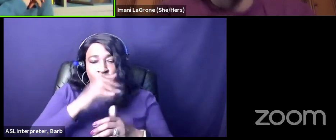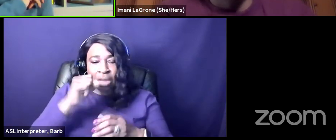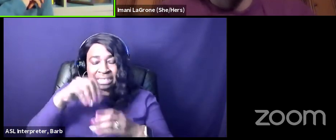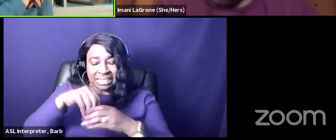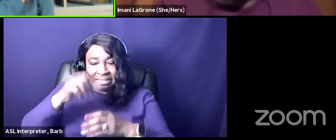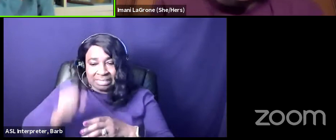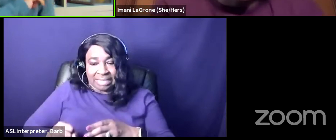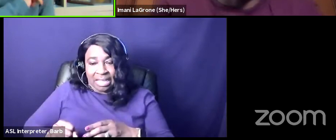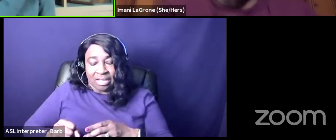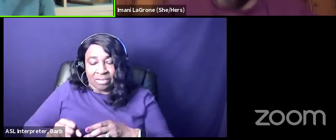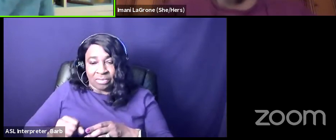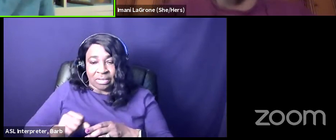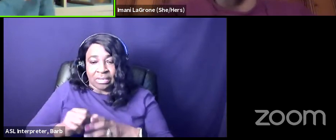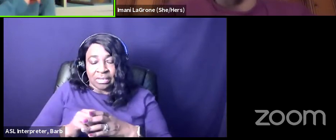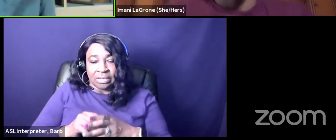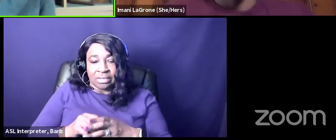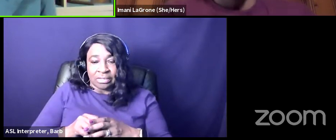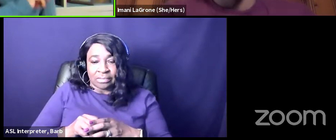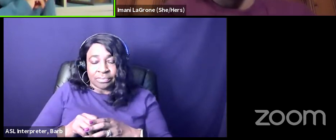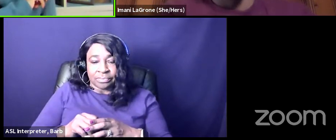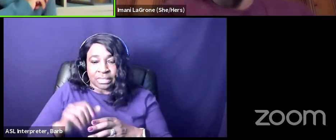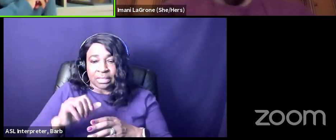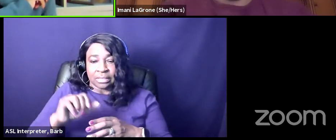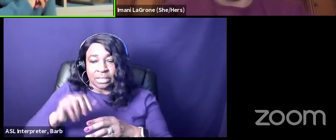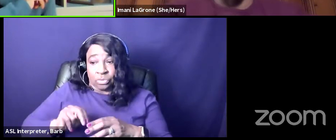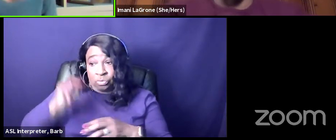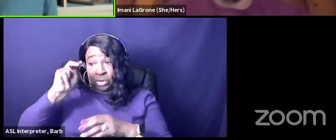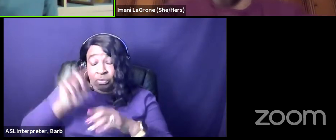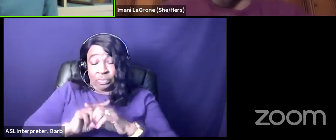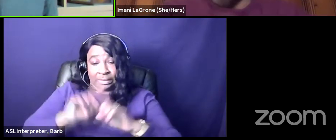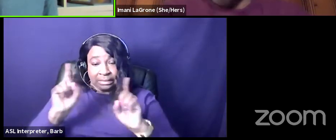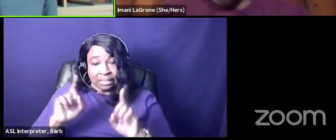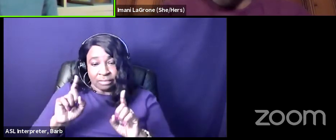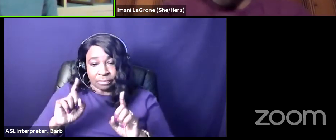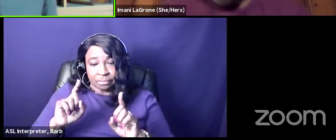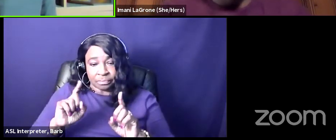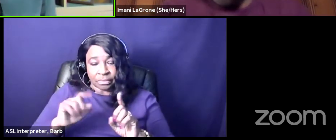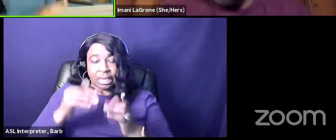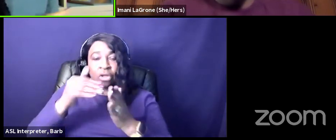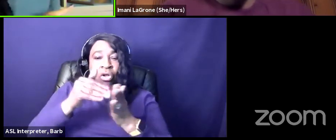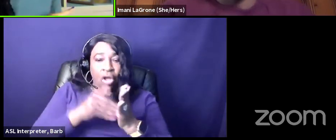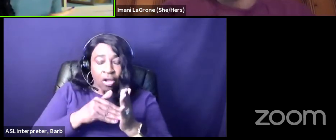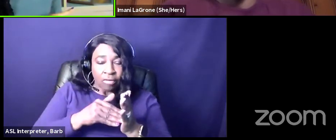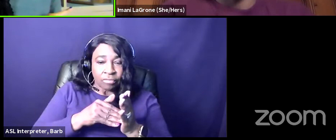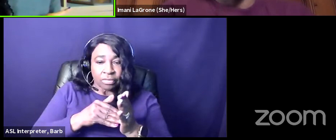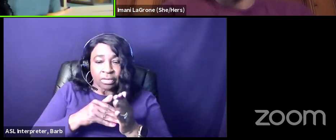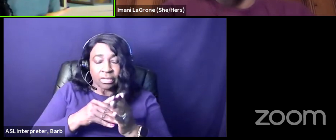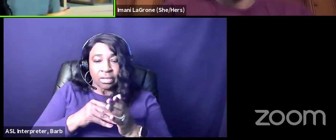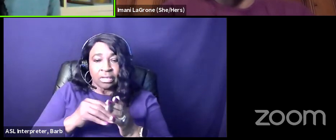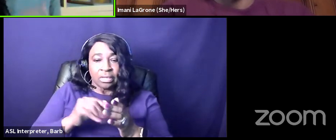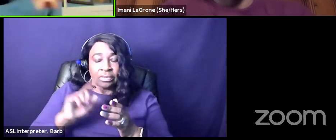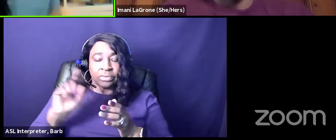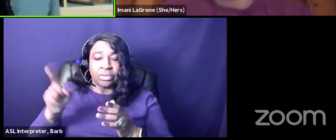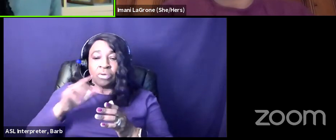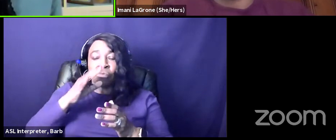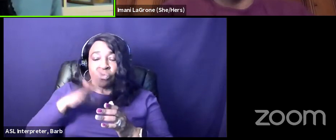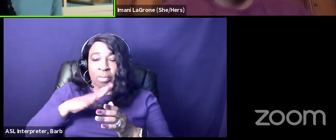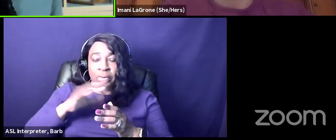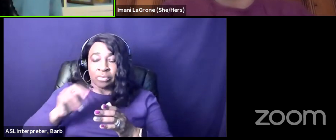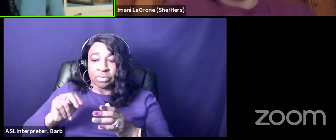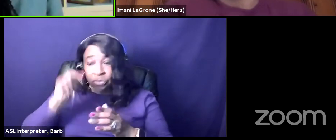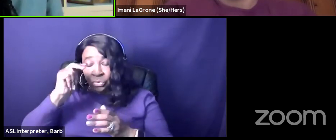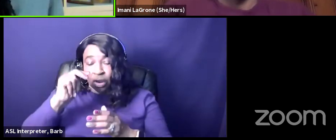ones in the north that you keep both eyes open right and oftentimes the ones from the north married men from the south and then